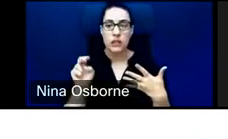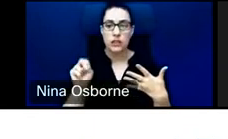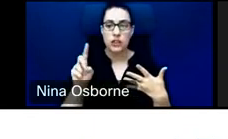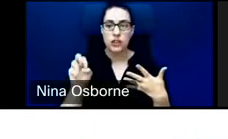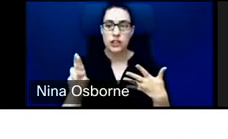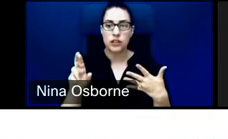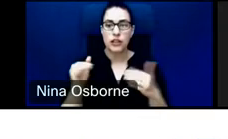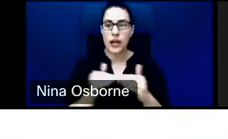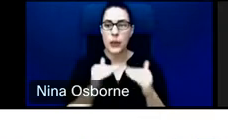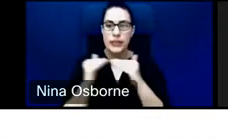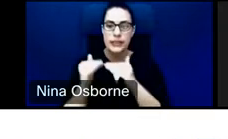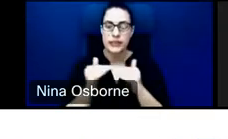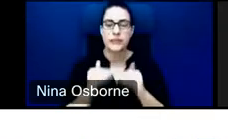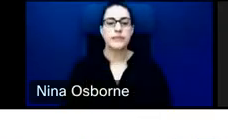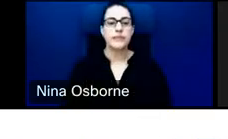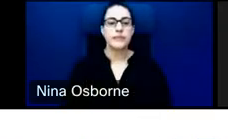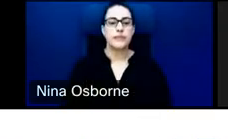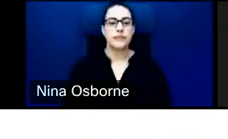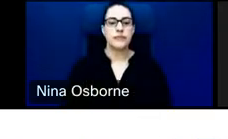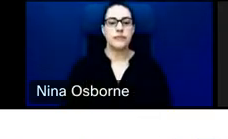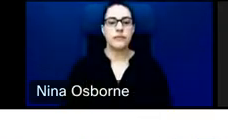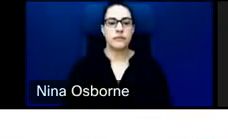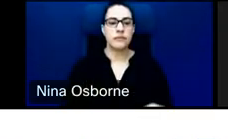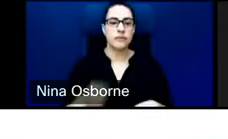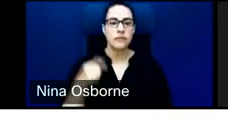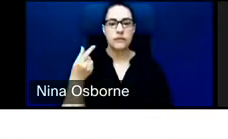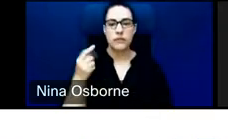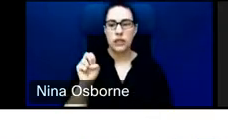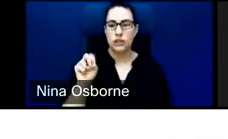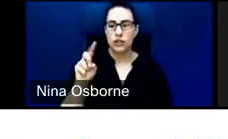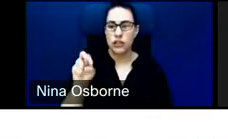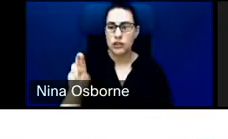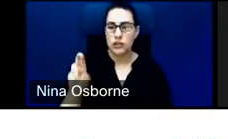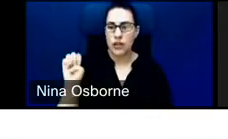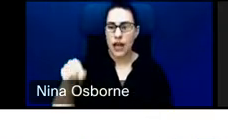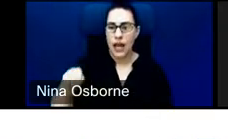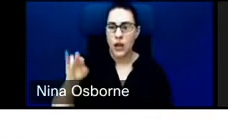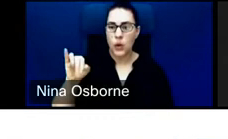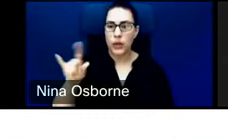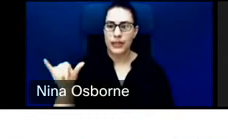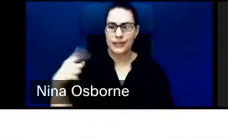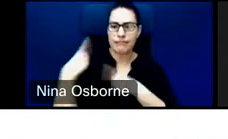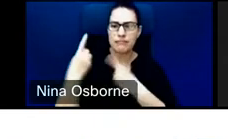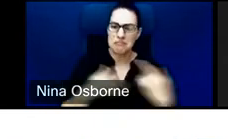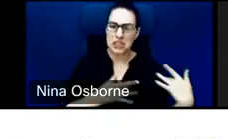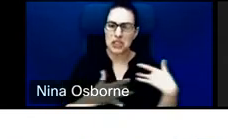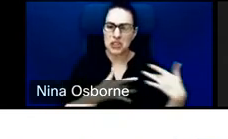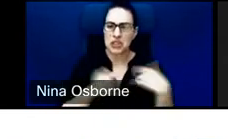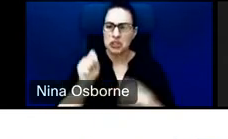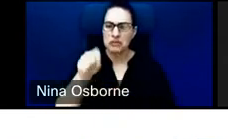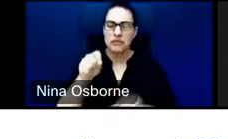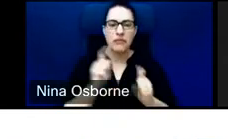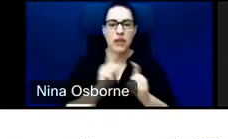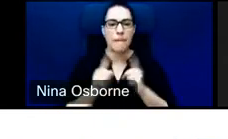gender equity has always been something that we've been concerned about. But moreover, we've really made a deeper effort to make sure that we are